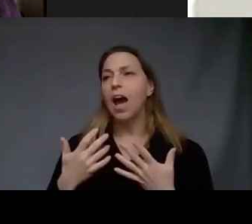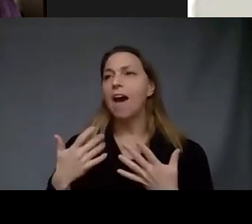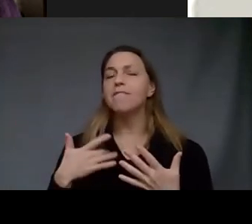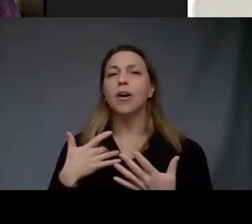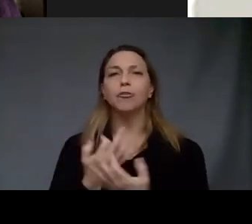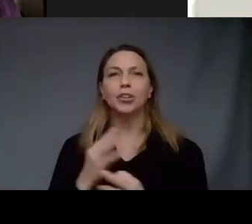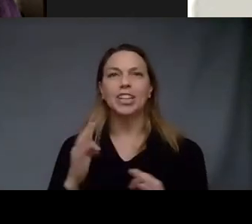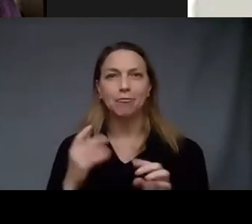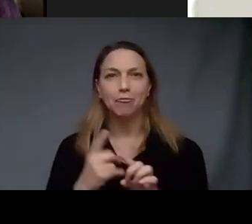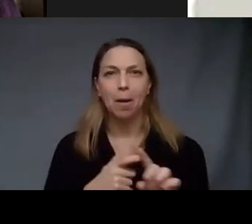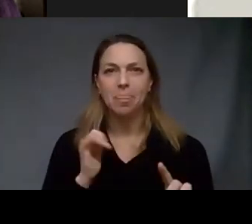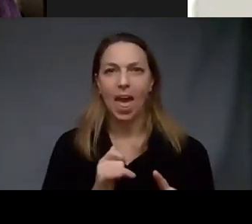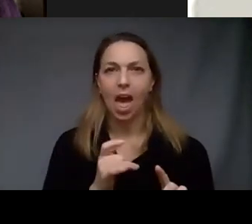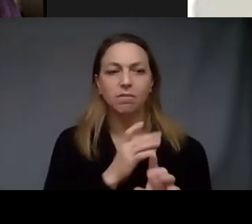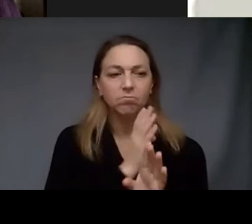was